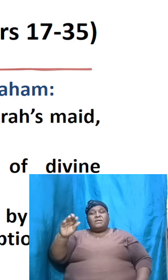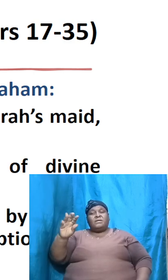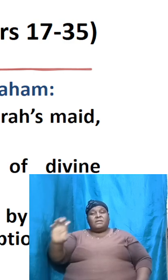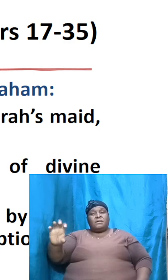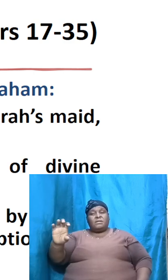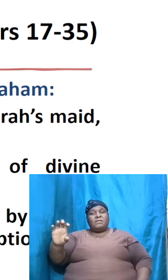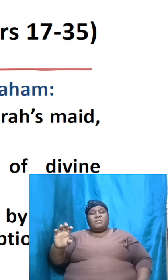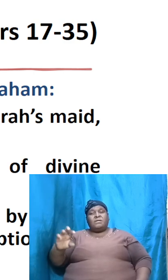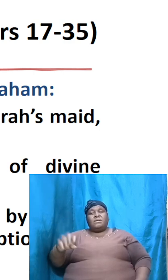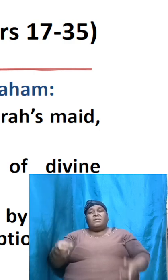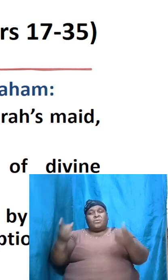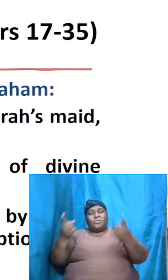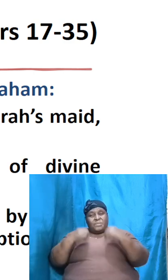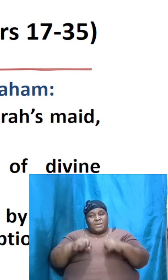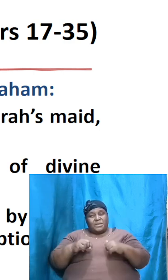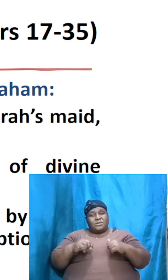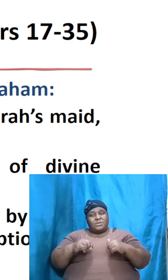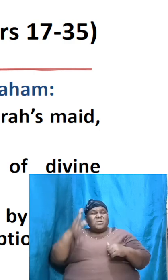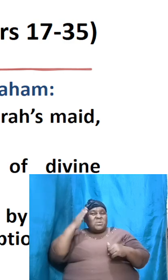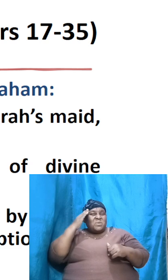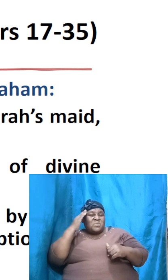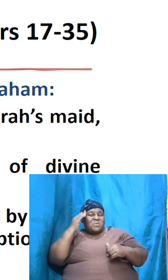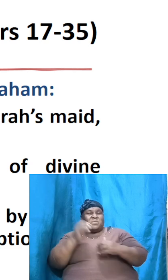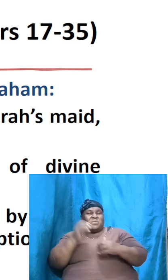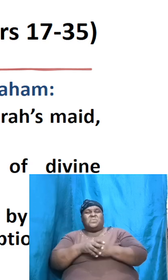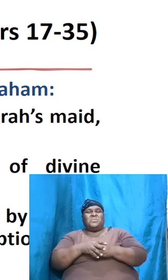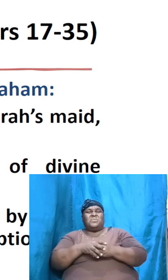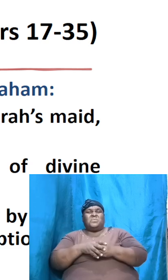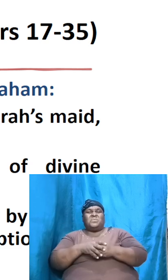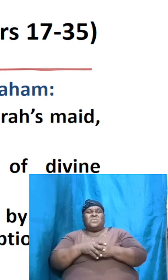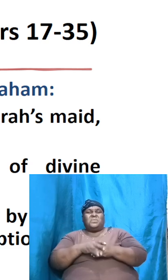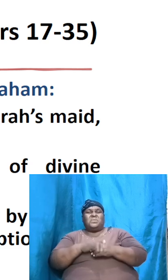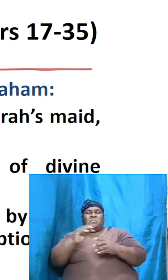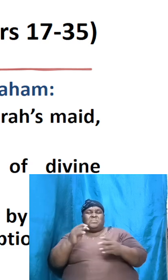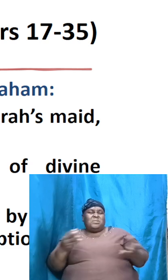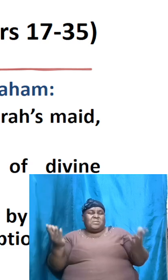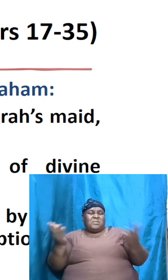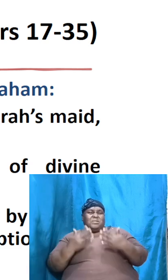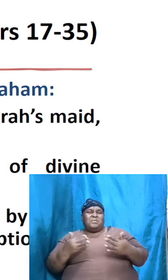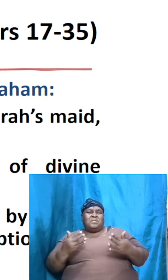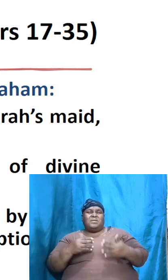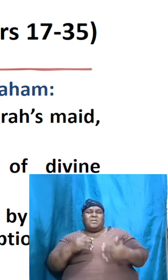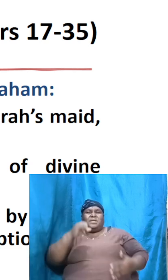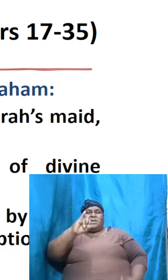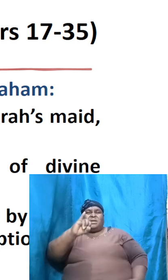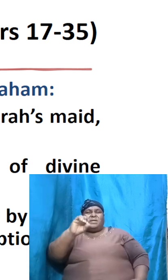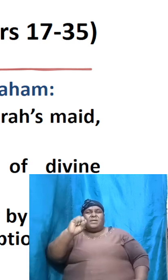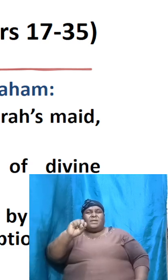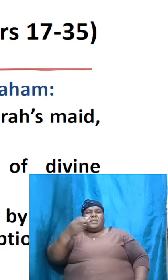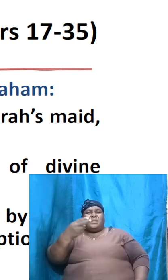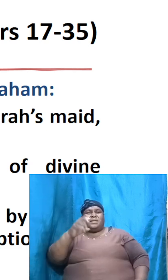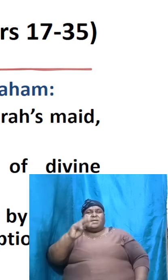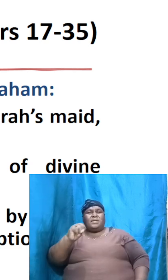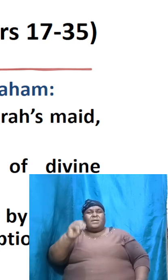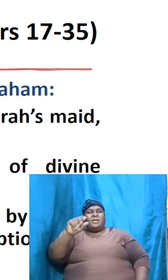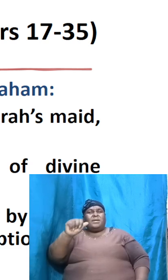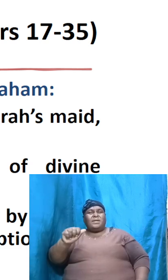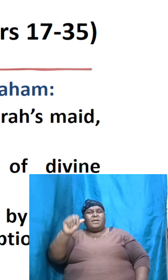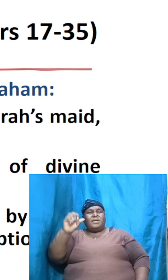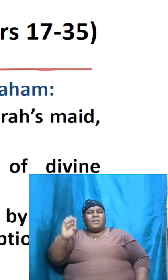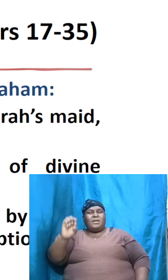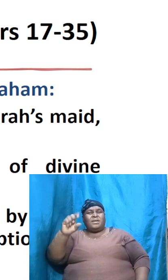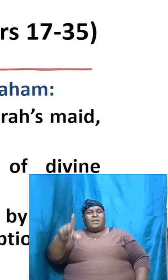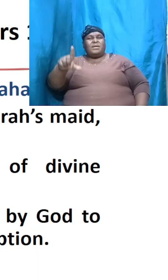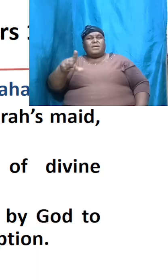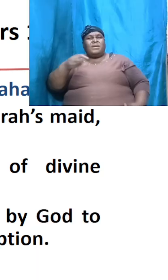coming on the scene we know that prior to Isaac being here Ishmael was born but he was born through